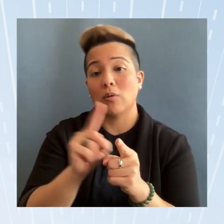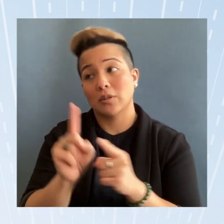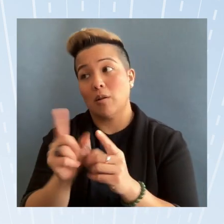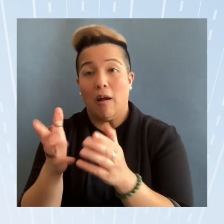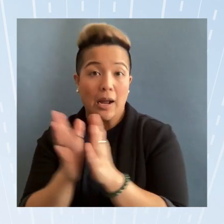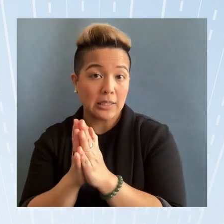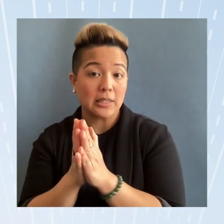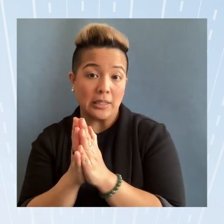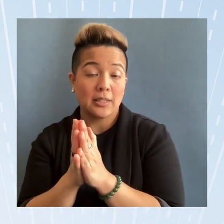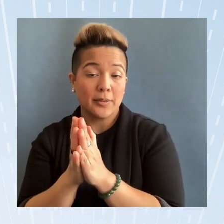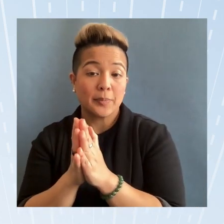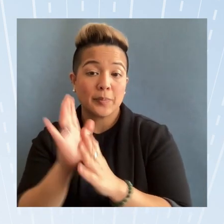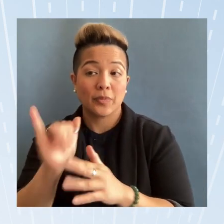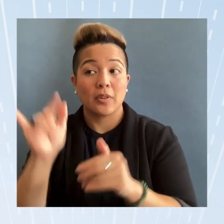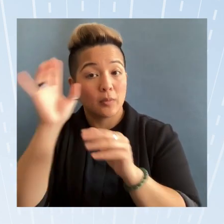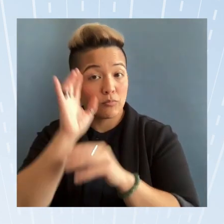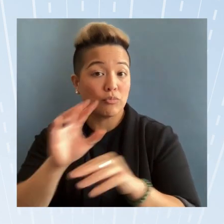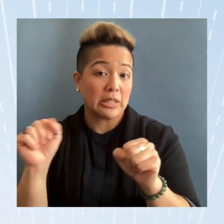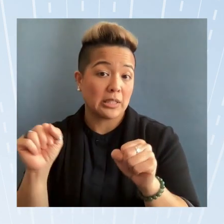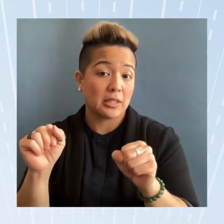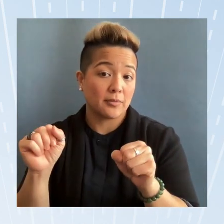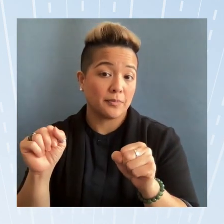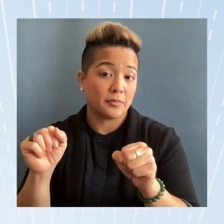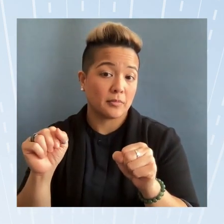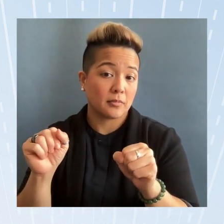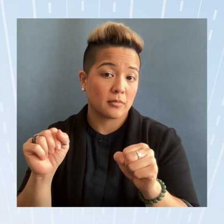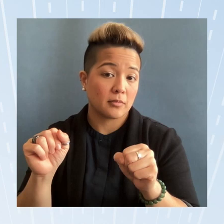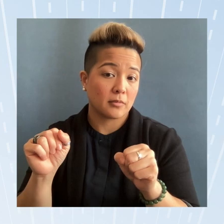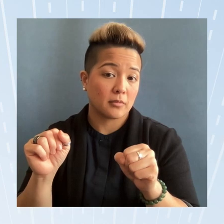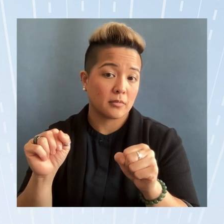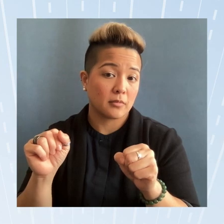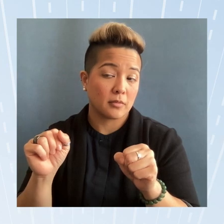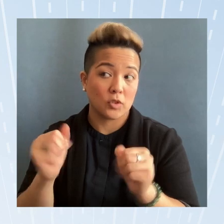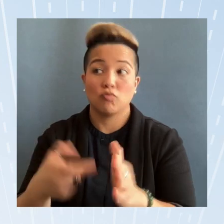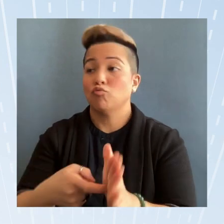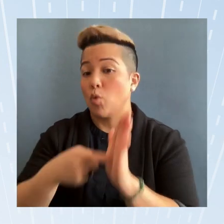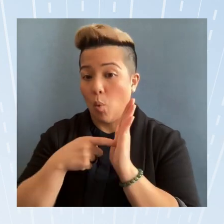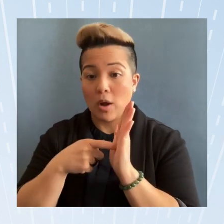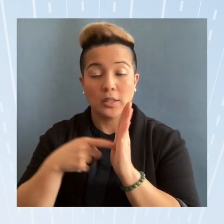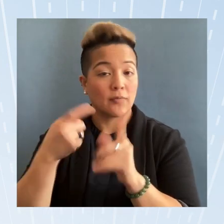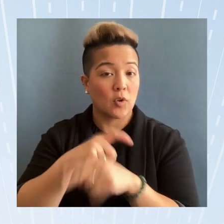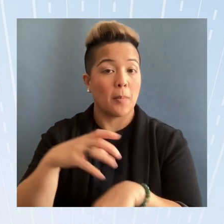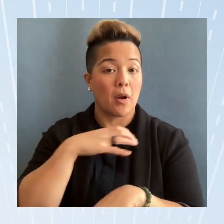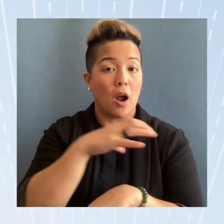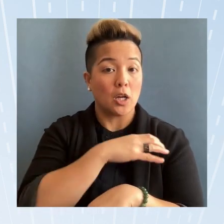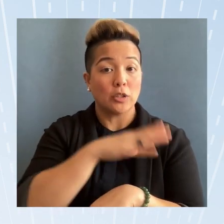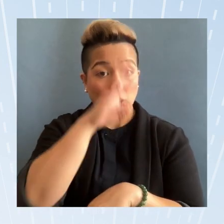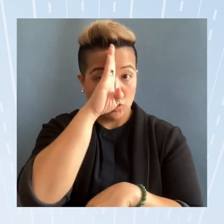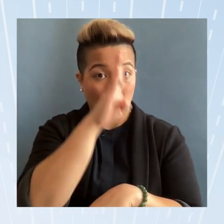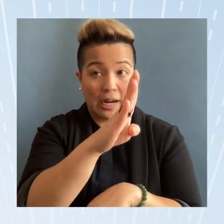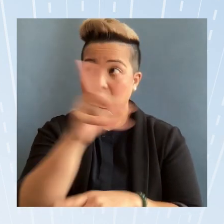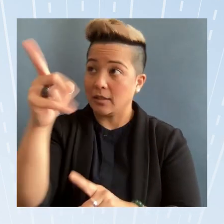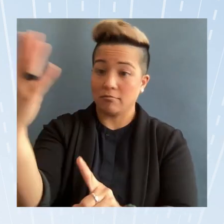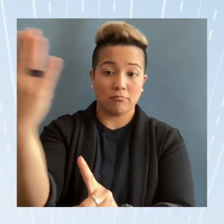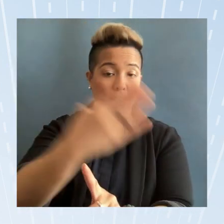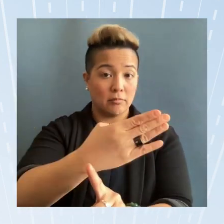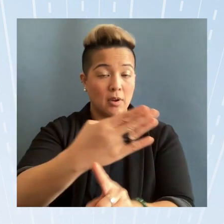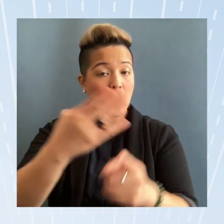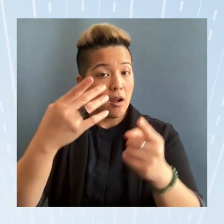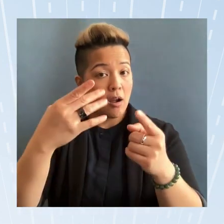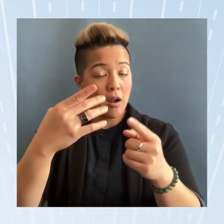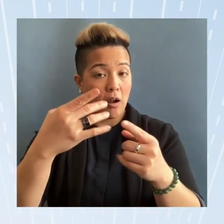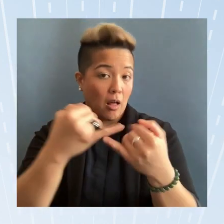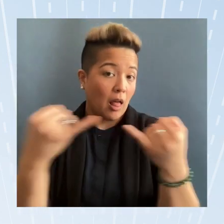that the president like request from Congress directly a line of